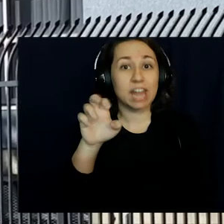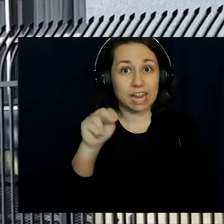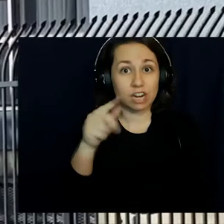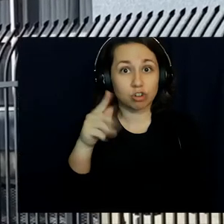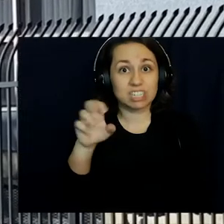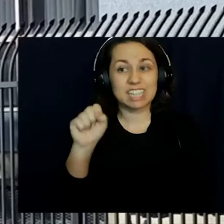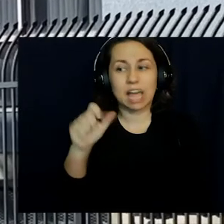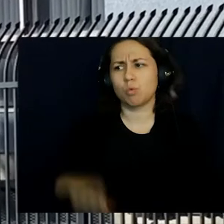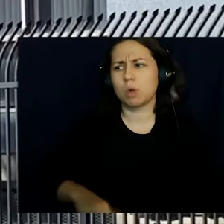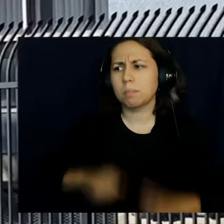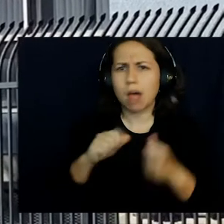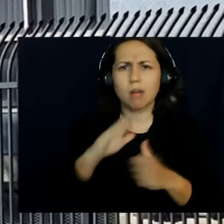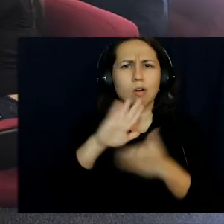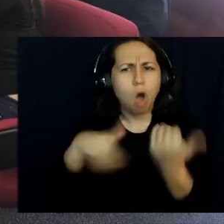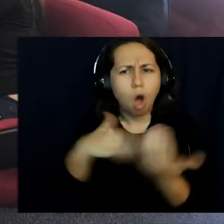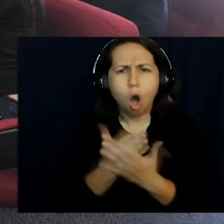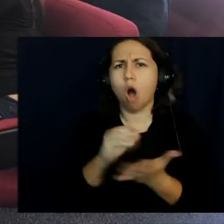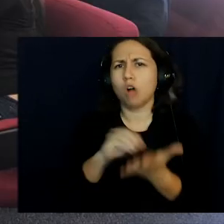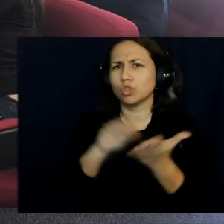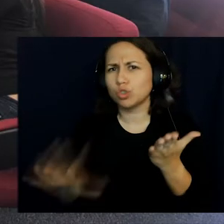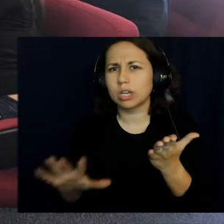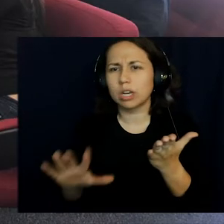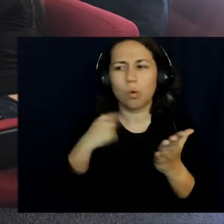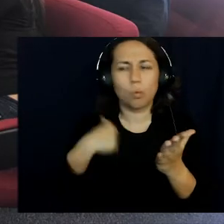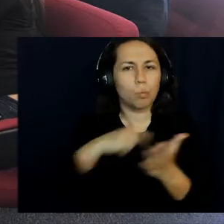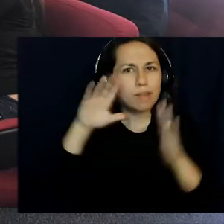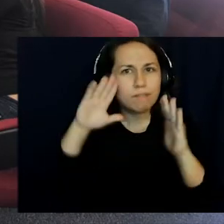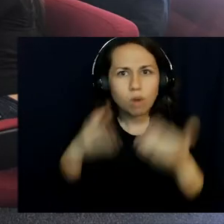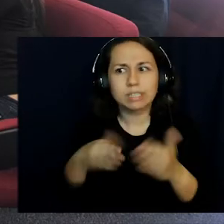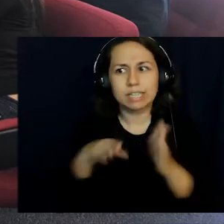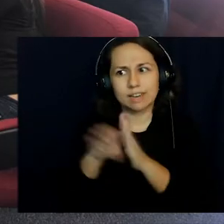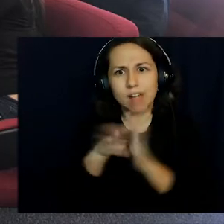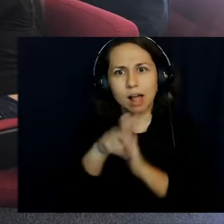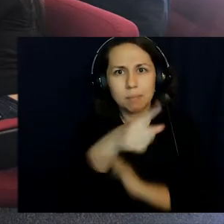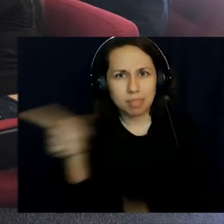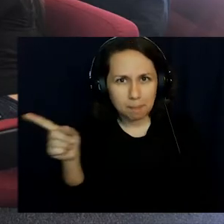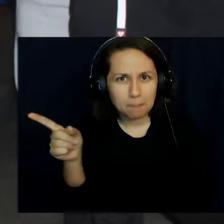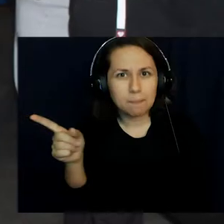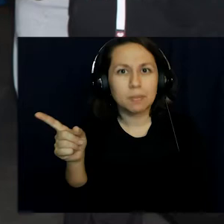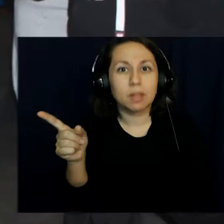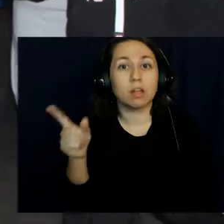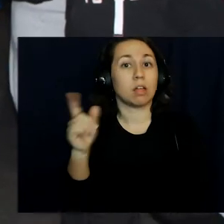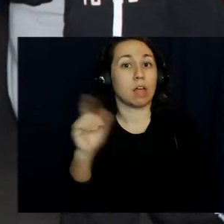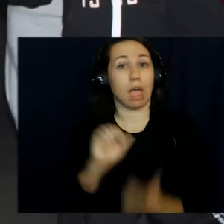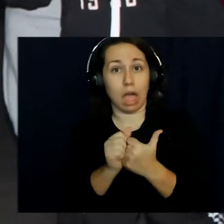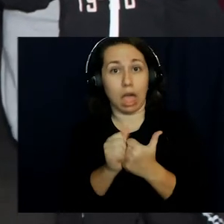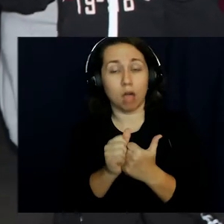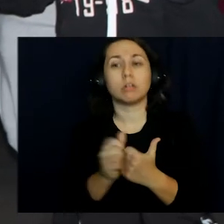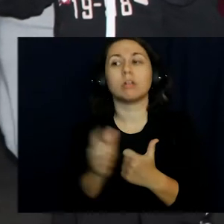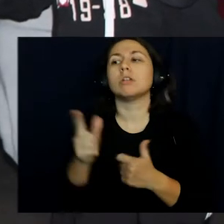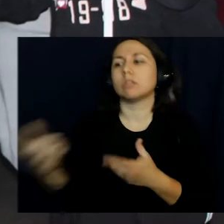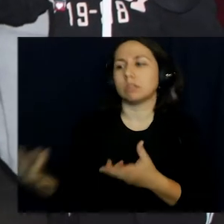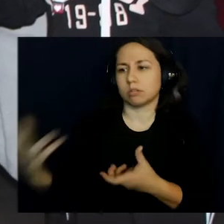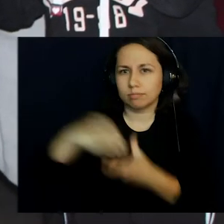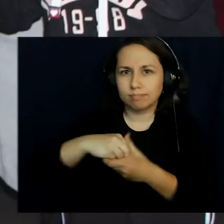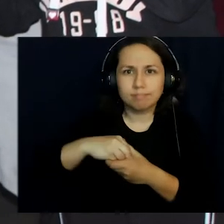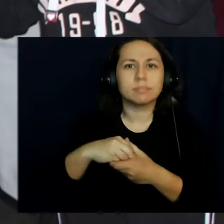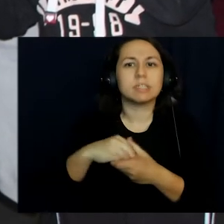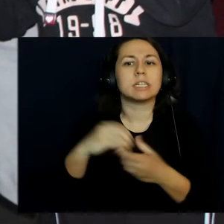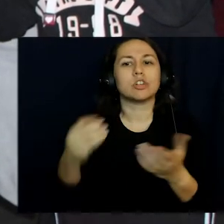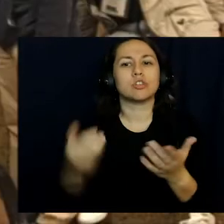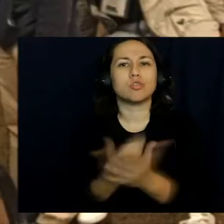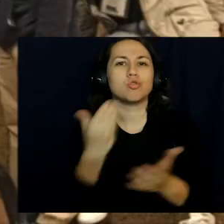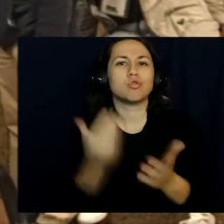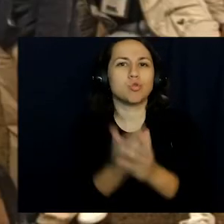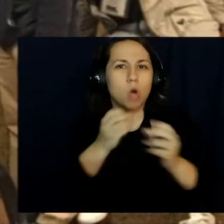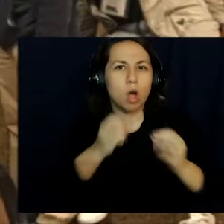Grissett's, we are proud of all of our students and focus on developing them by reengaging them in renewed